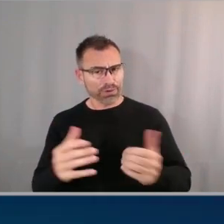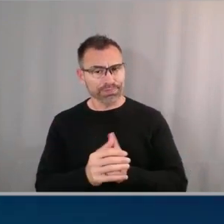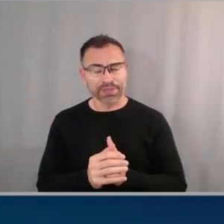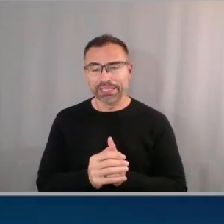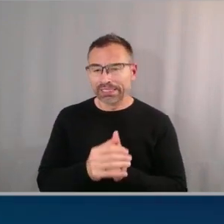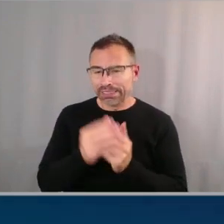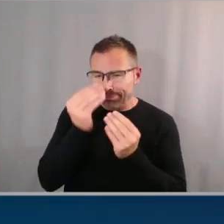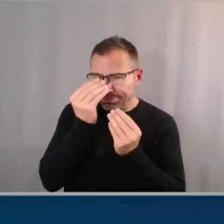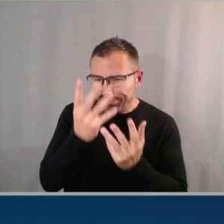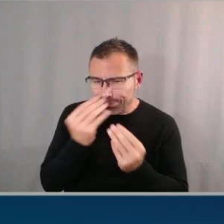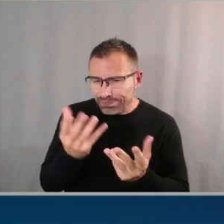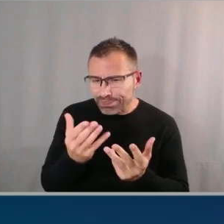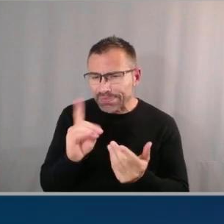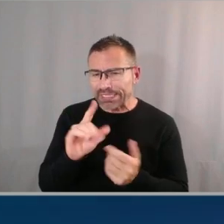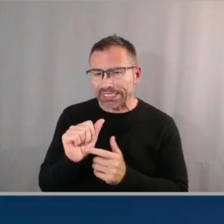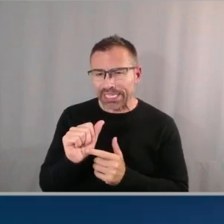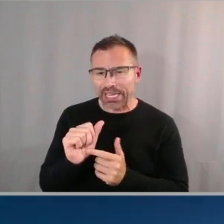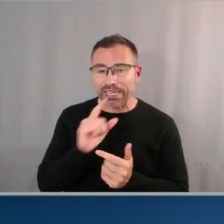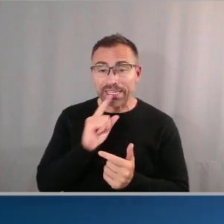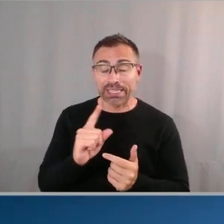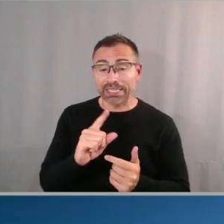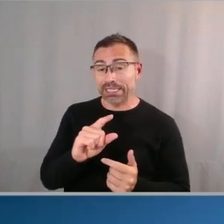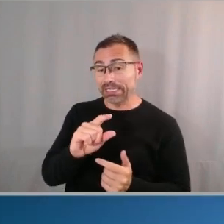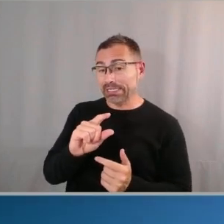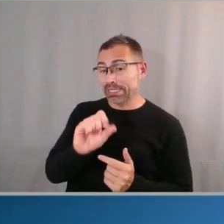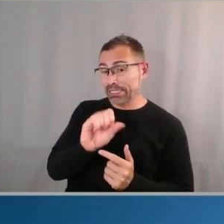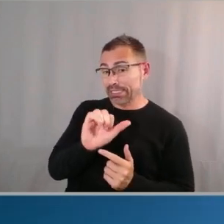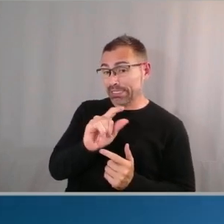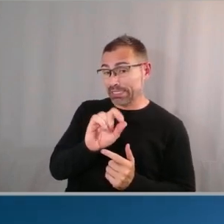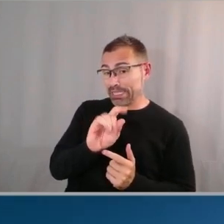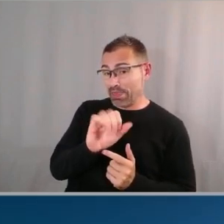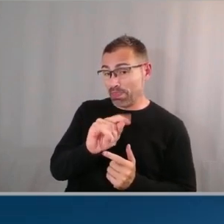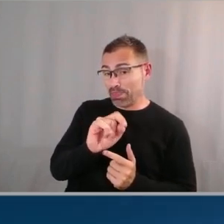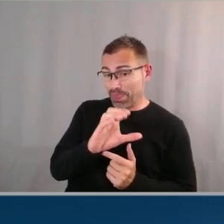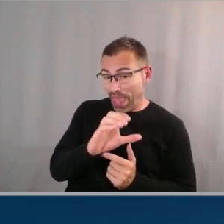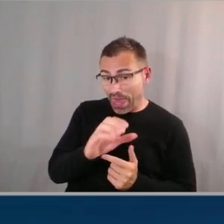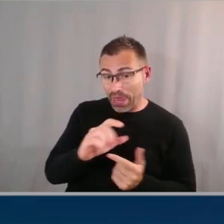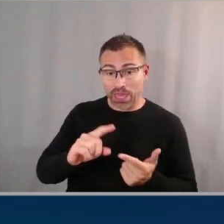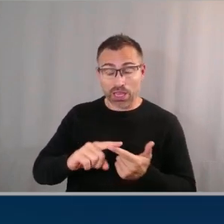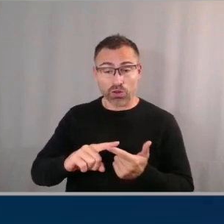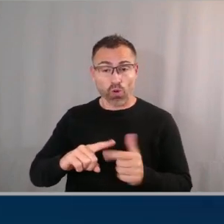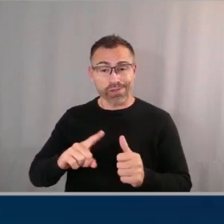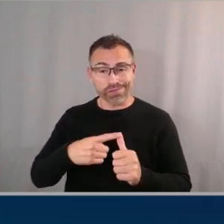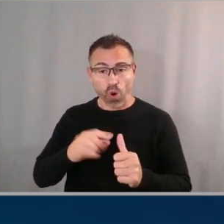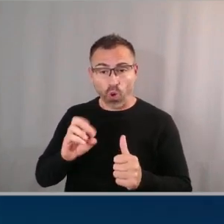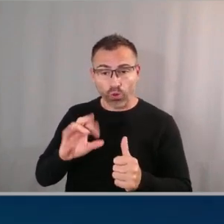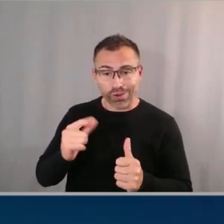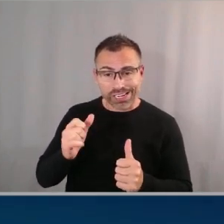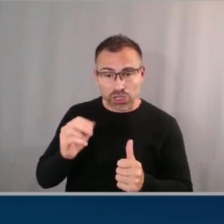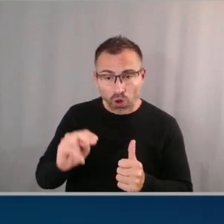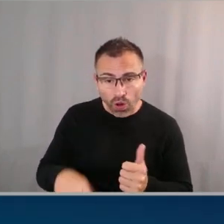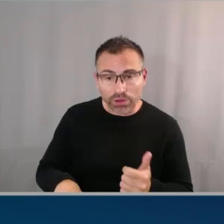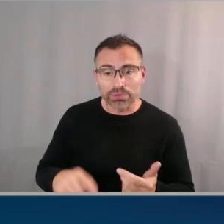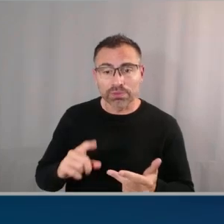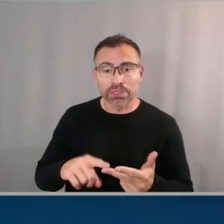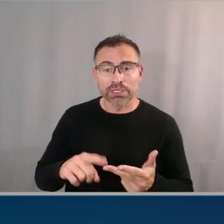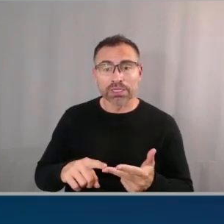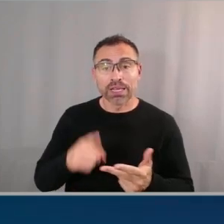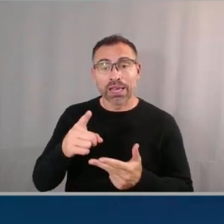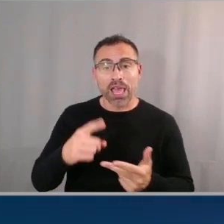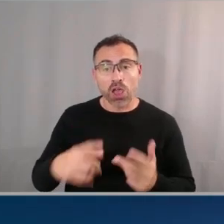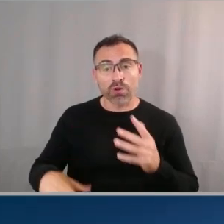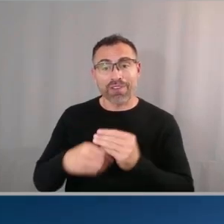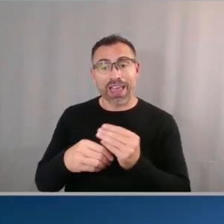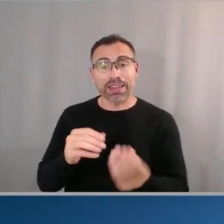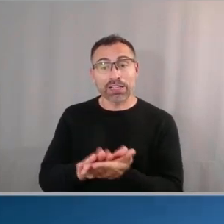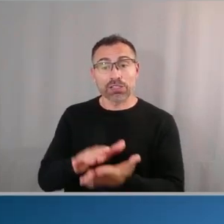is um is synthetic what data is raw original and we've actually added um that to S3 metadata so